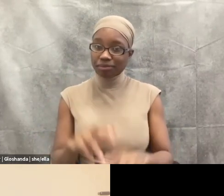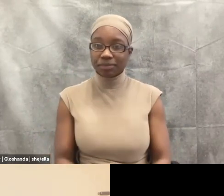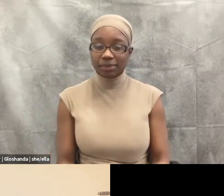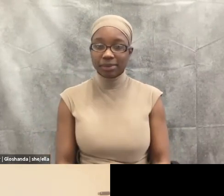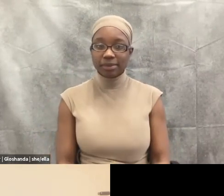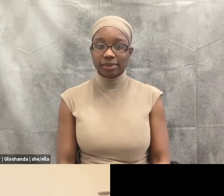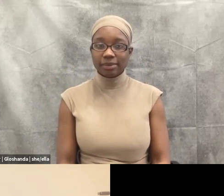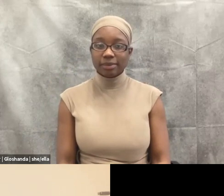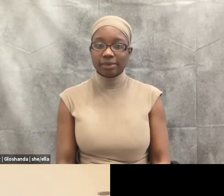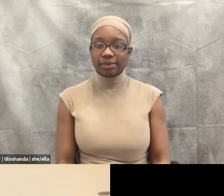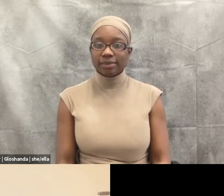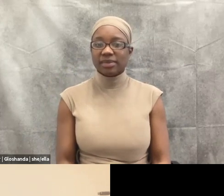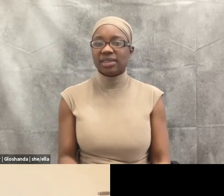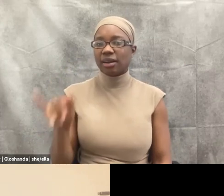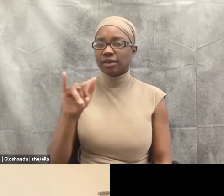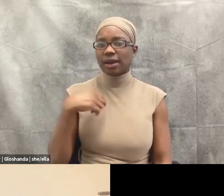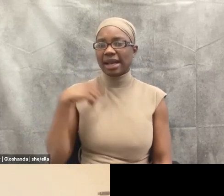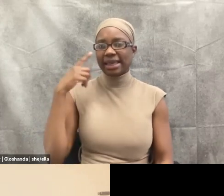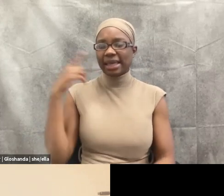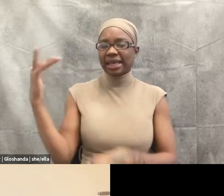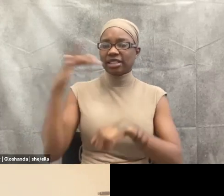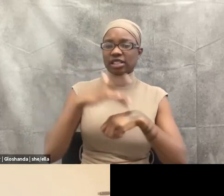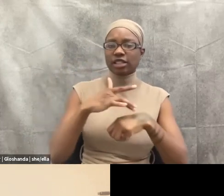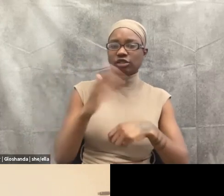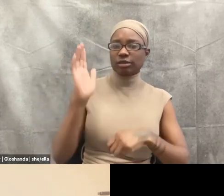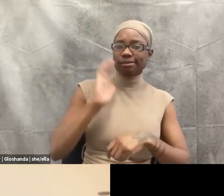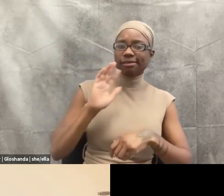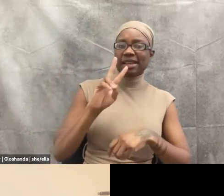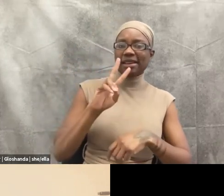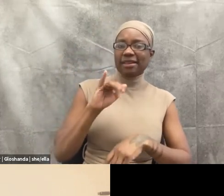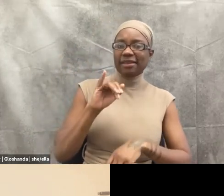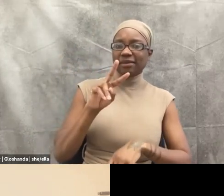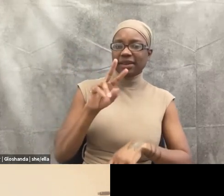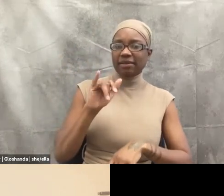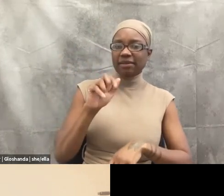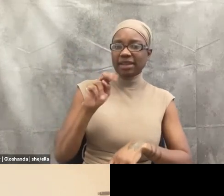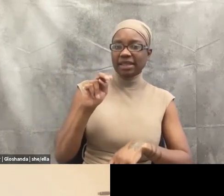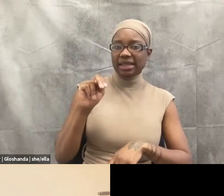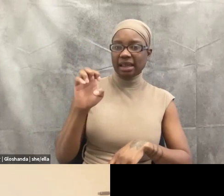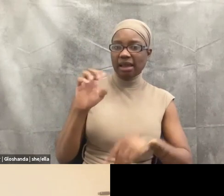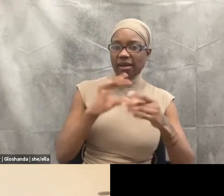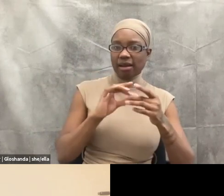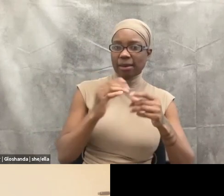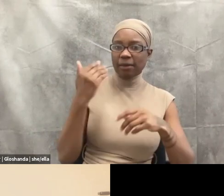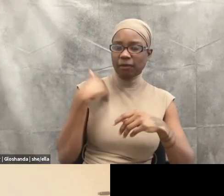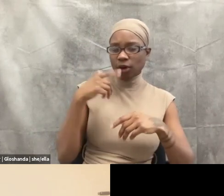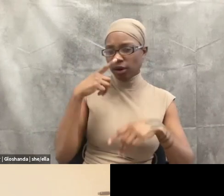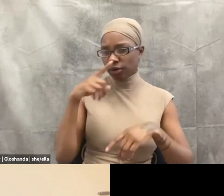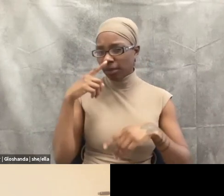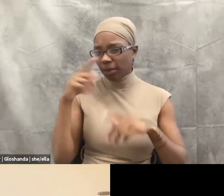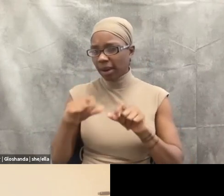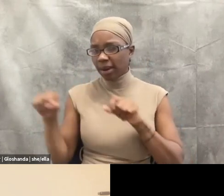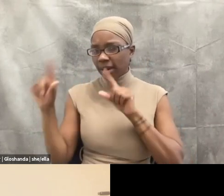um, touches back on what Vivian was talking about as well. And I invite Vivian, um, to come back